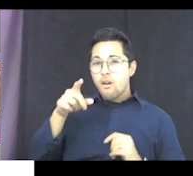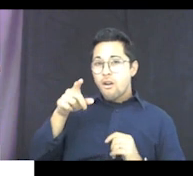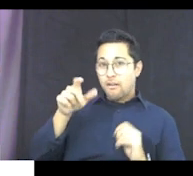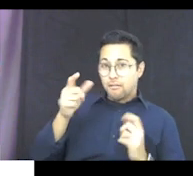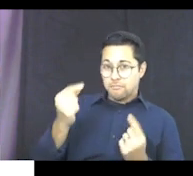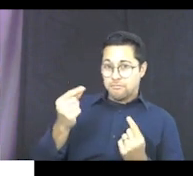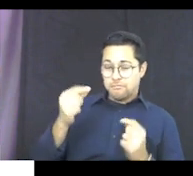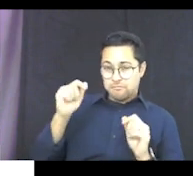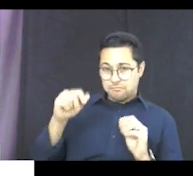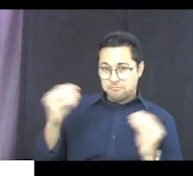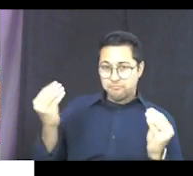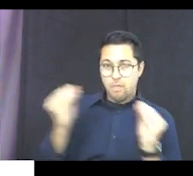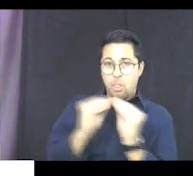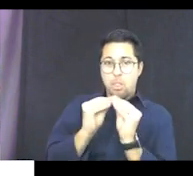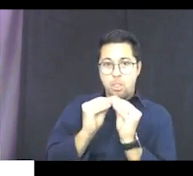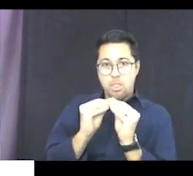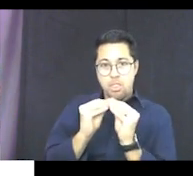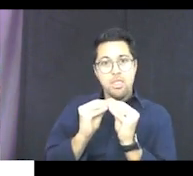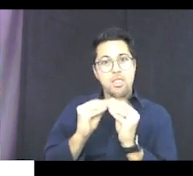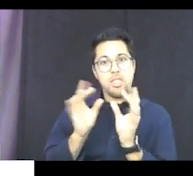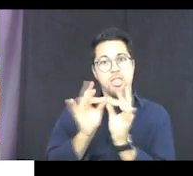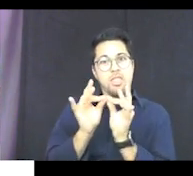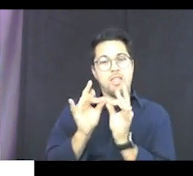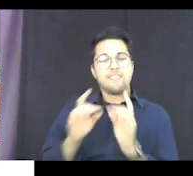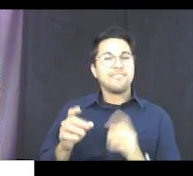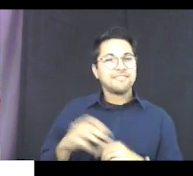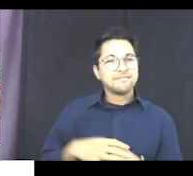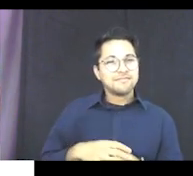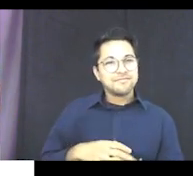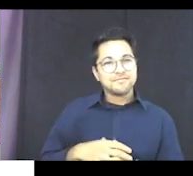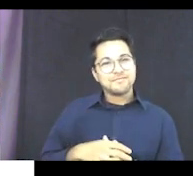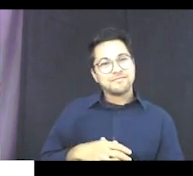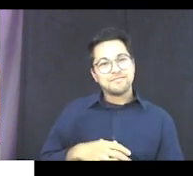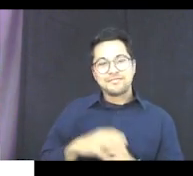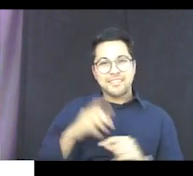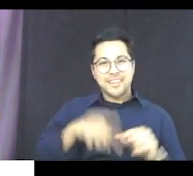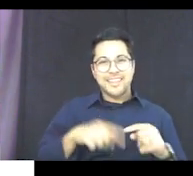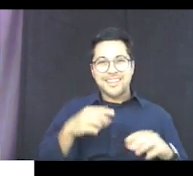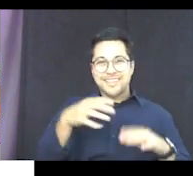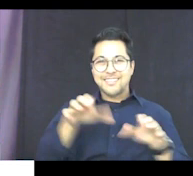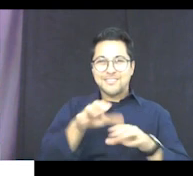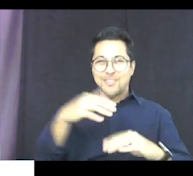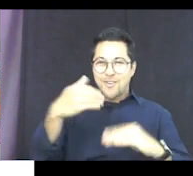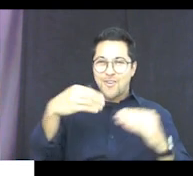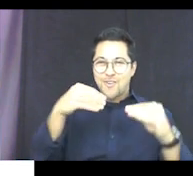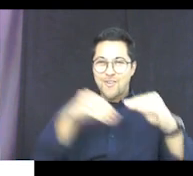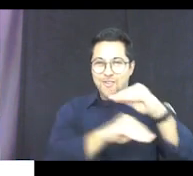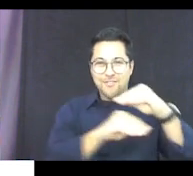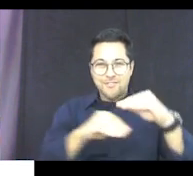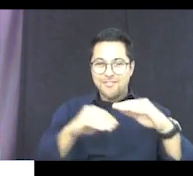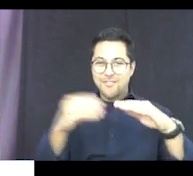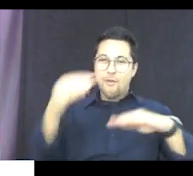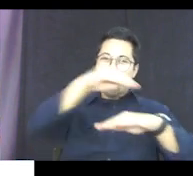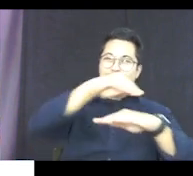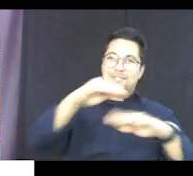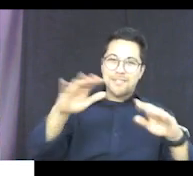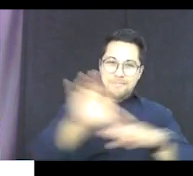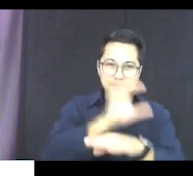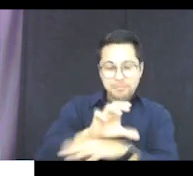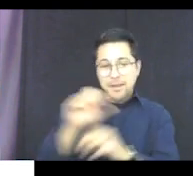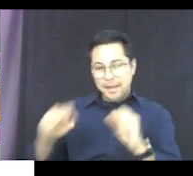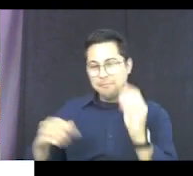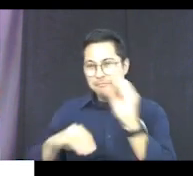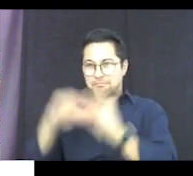then stick them together. Probably don't do that with the water over the computer, but stick them together and make some really cool different